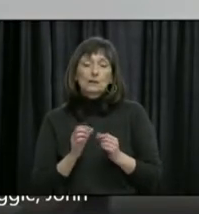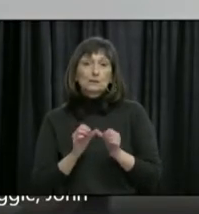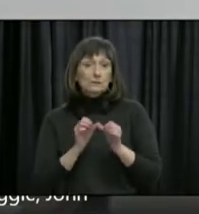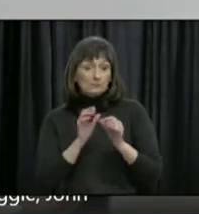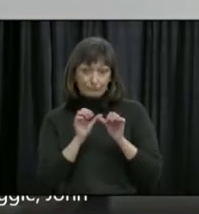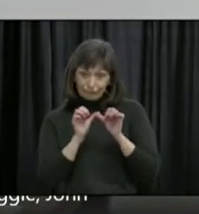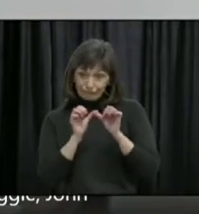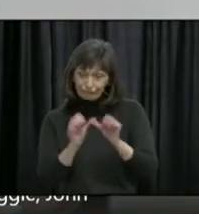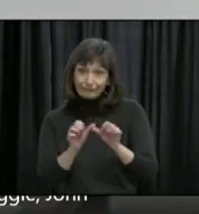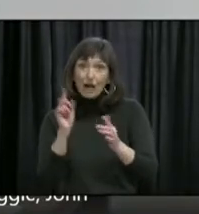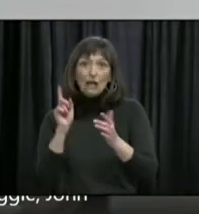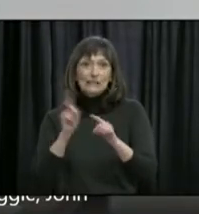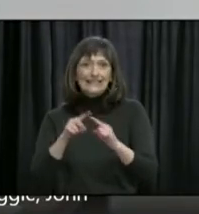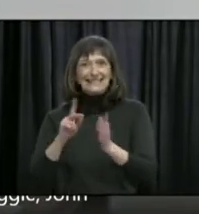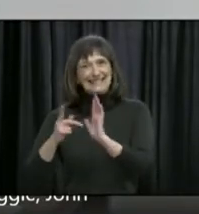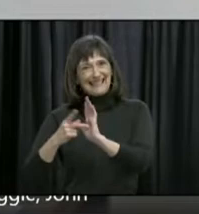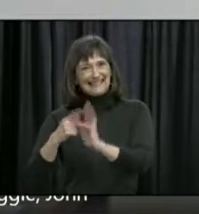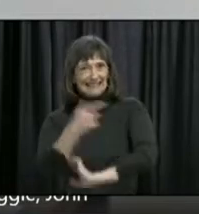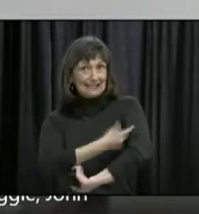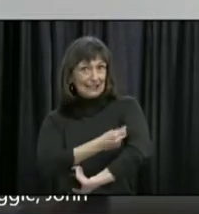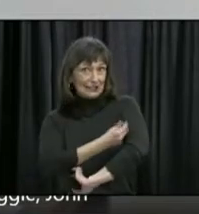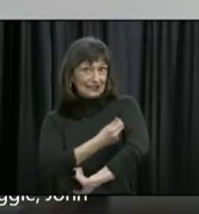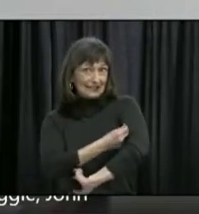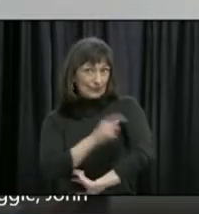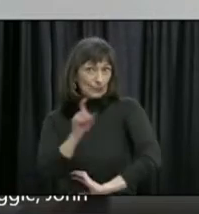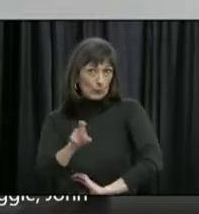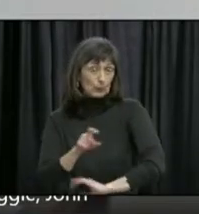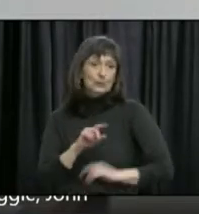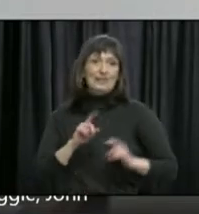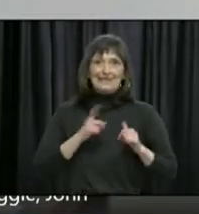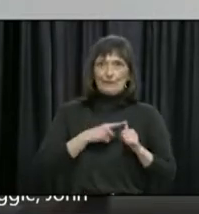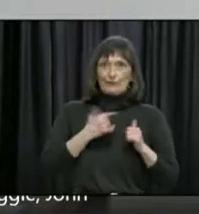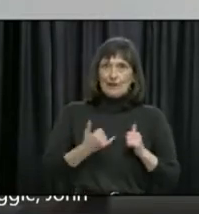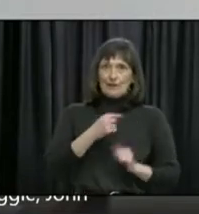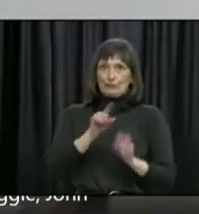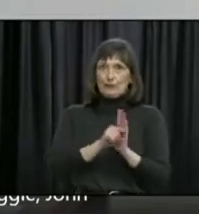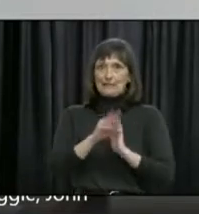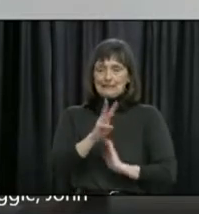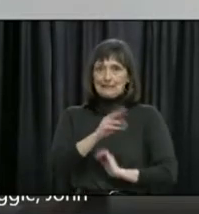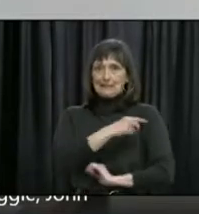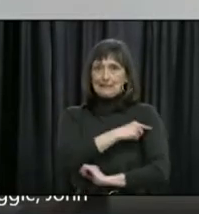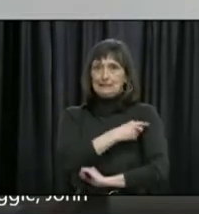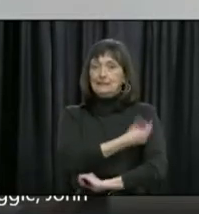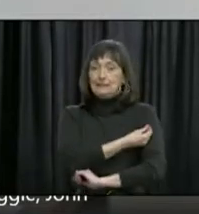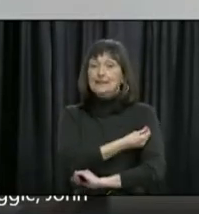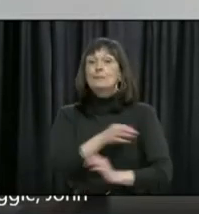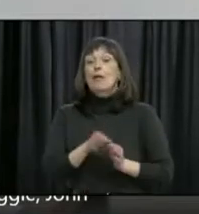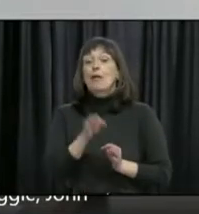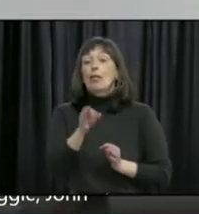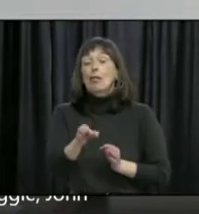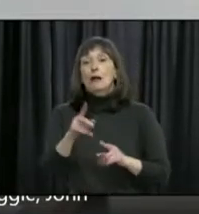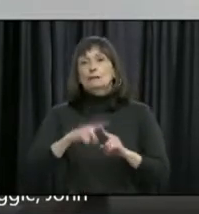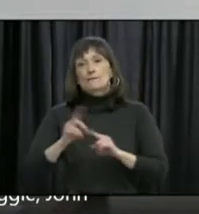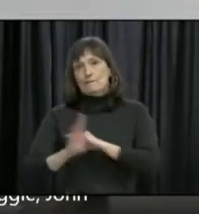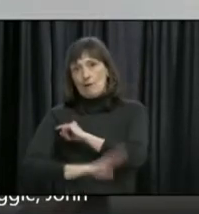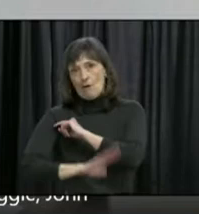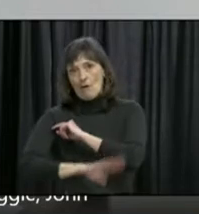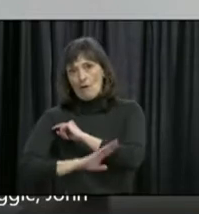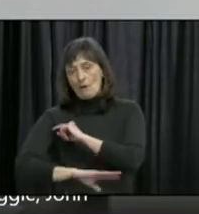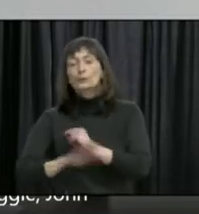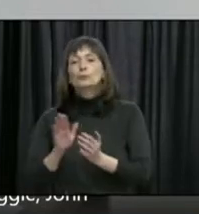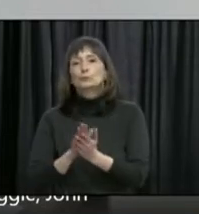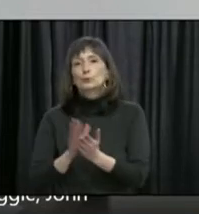second, which the intention is to defer that now until the fall, assuming that schools will